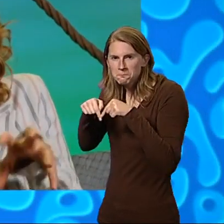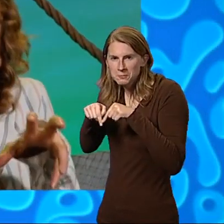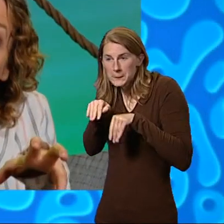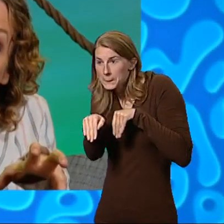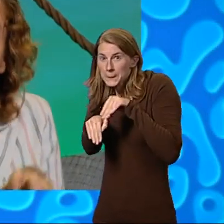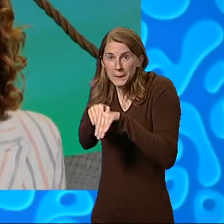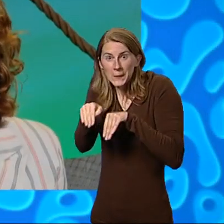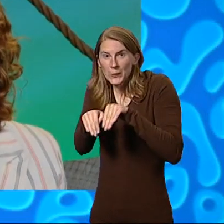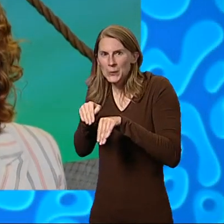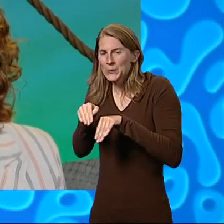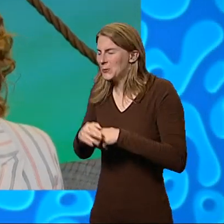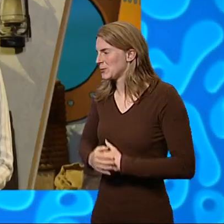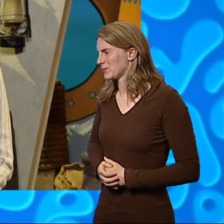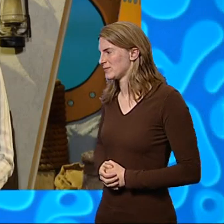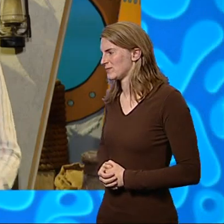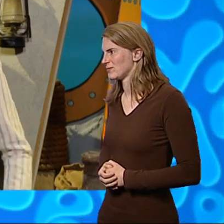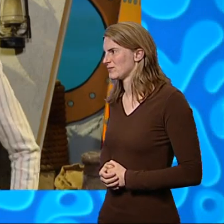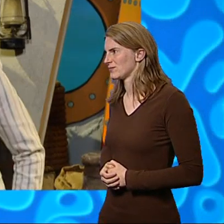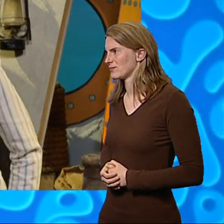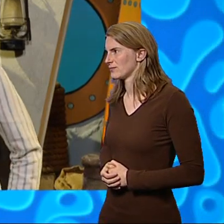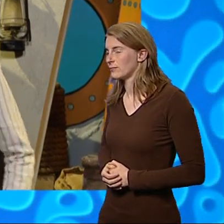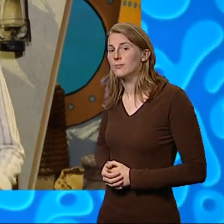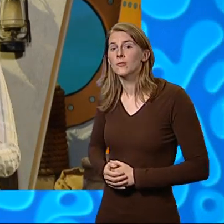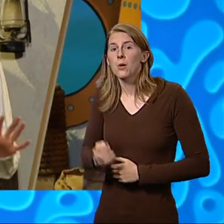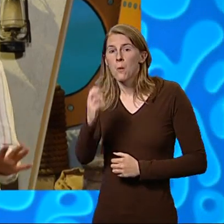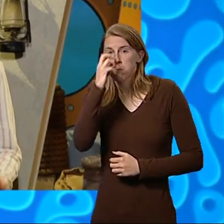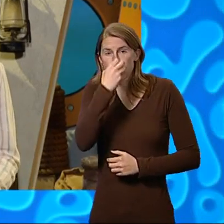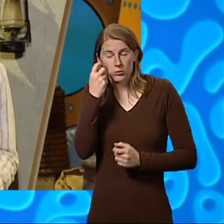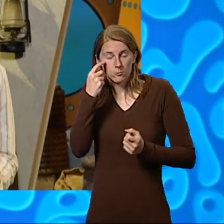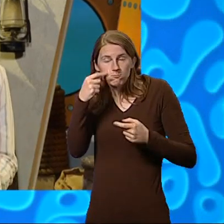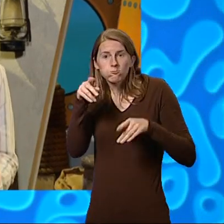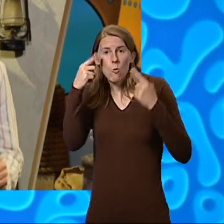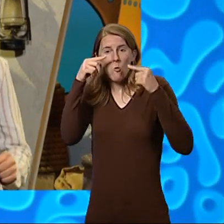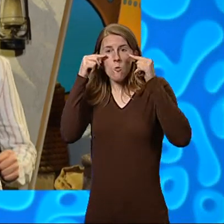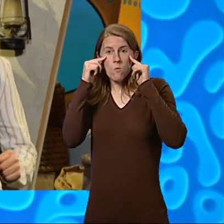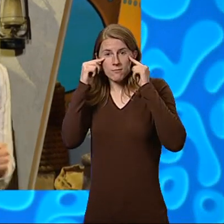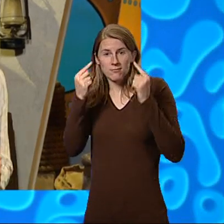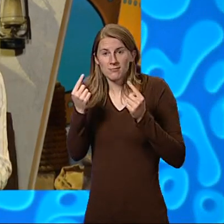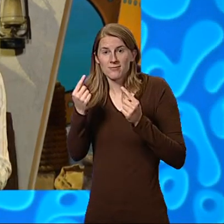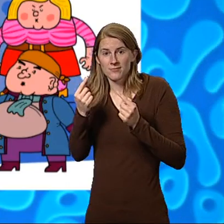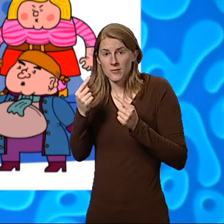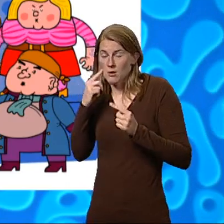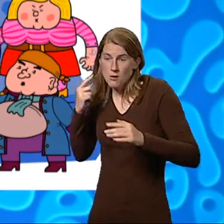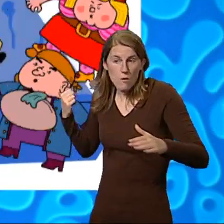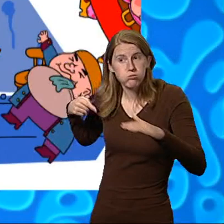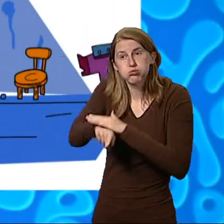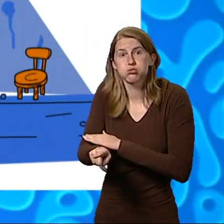Creep! too, said Lily. Boris rolled his eyes and then we burst in.